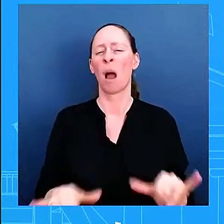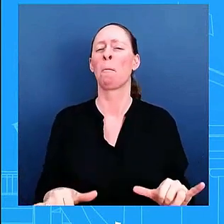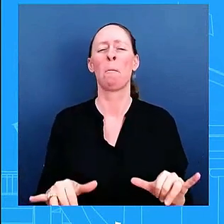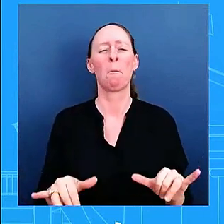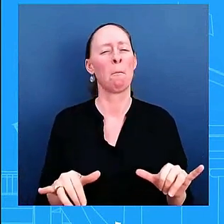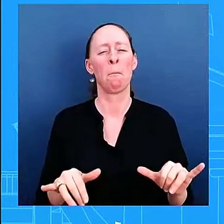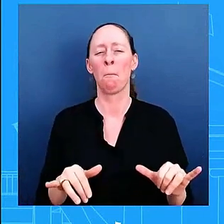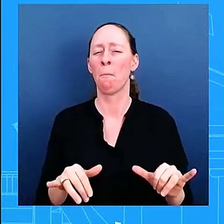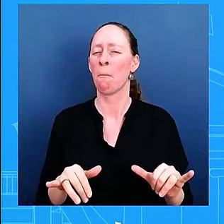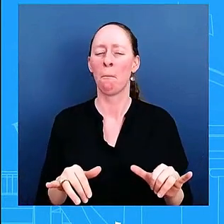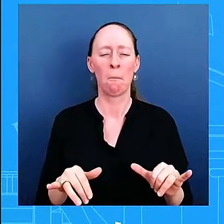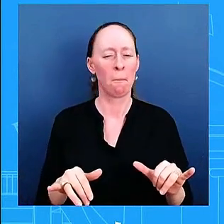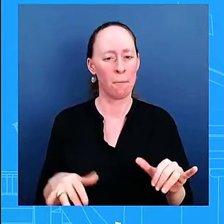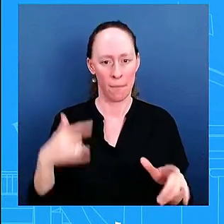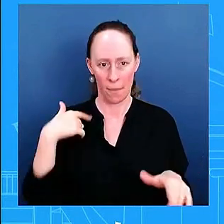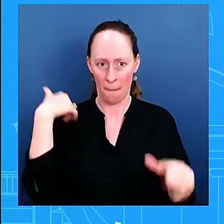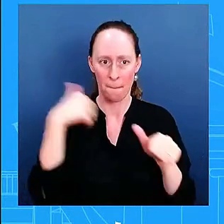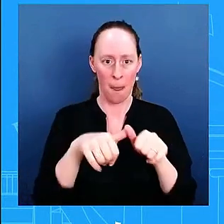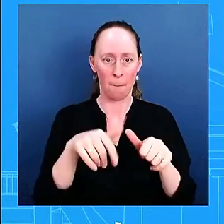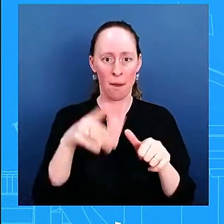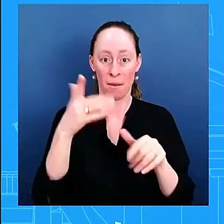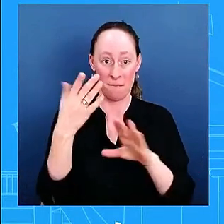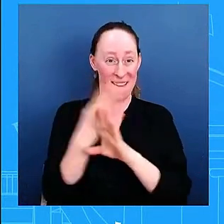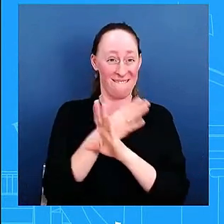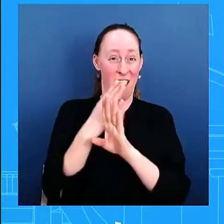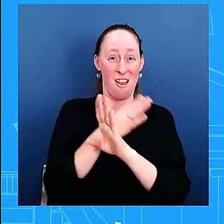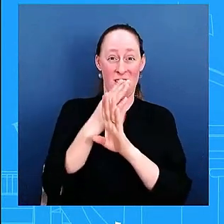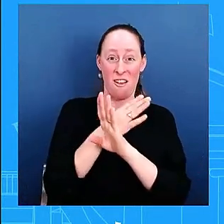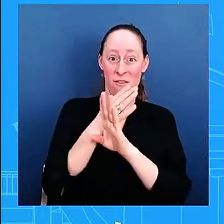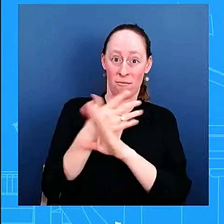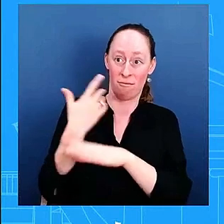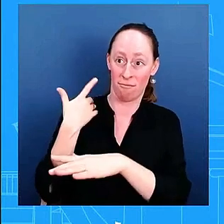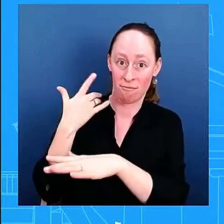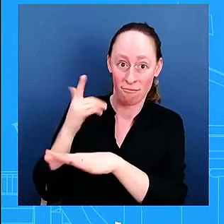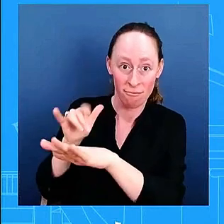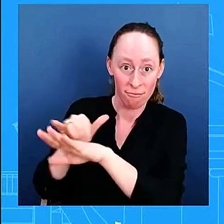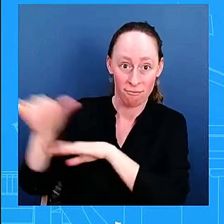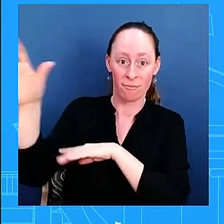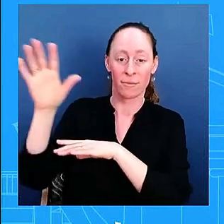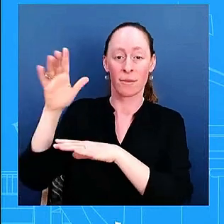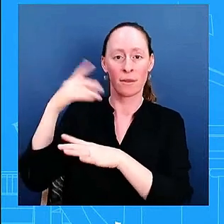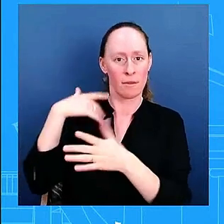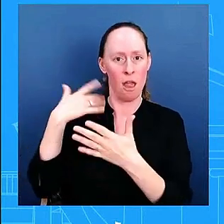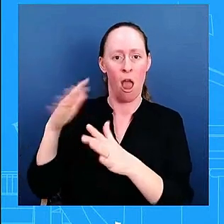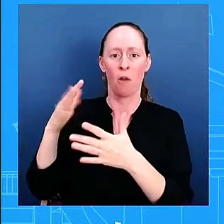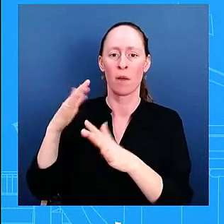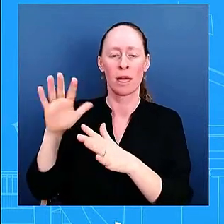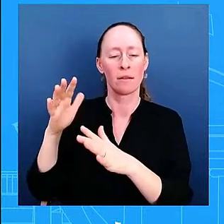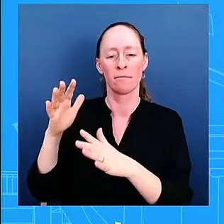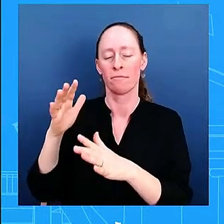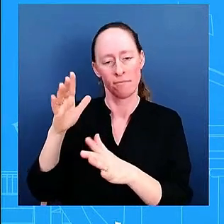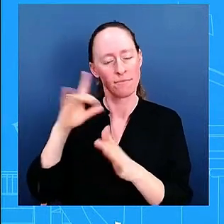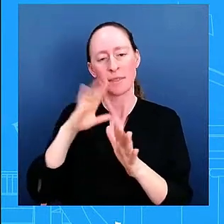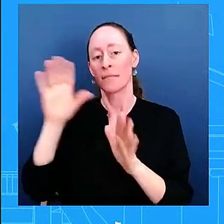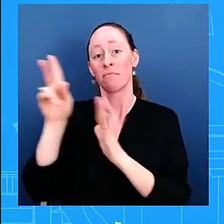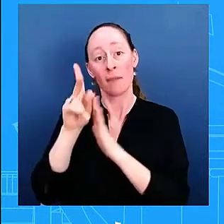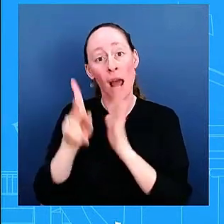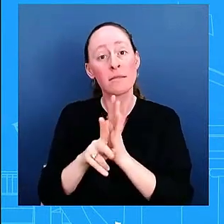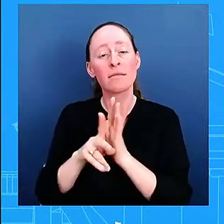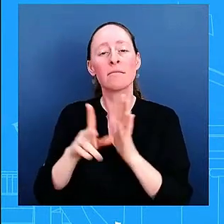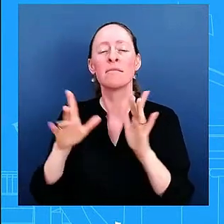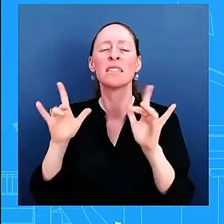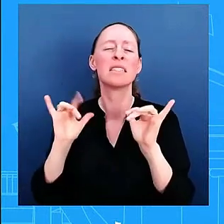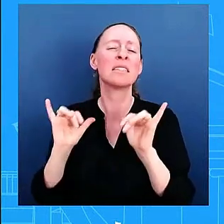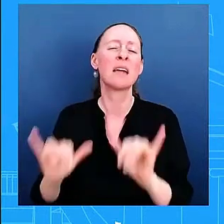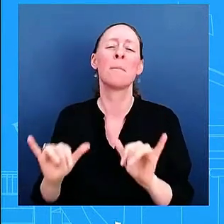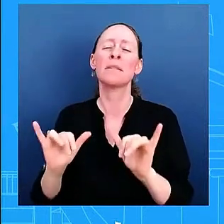the president left to go to berlin germany just last week uh and said our policy stance on that hasn't changed and it wasn't going to change and